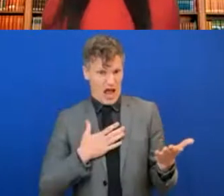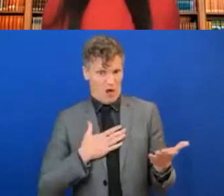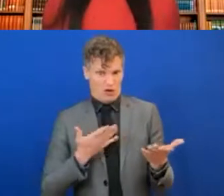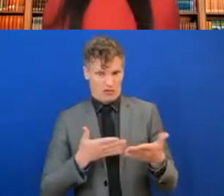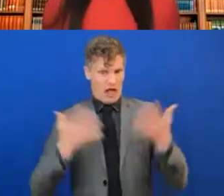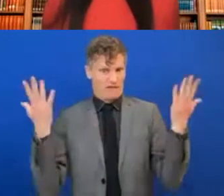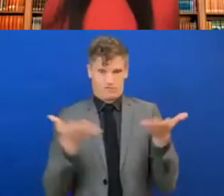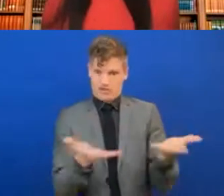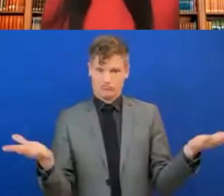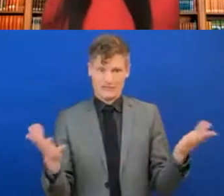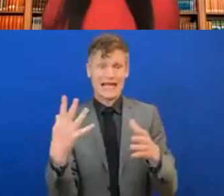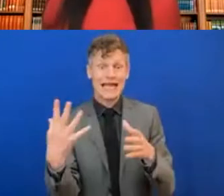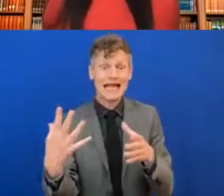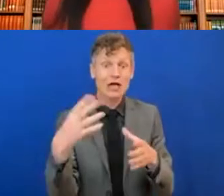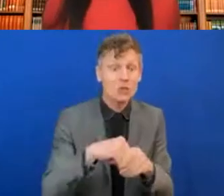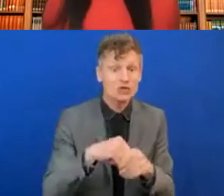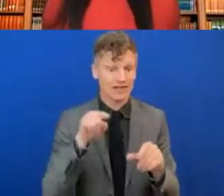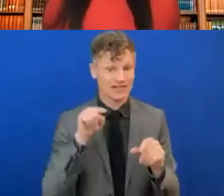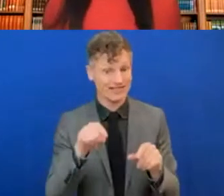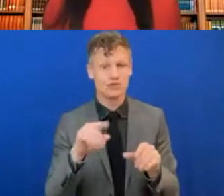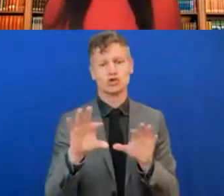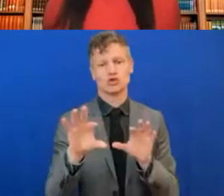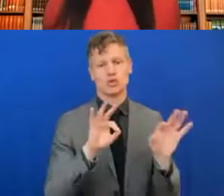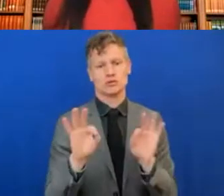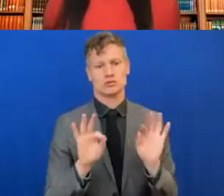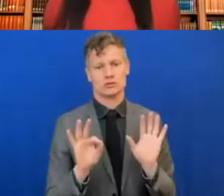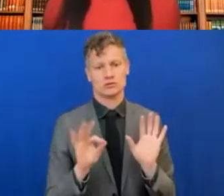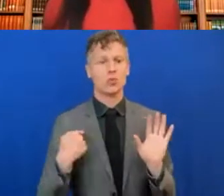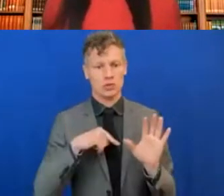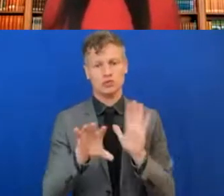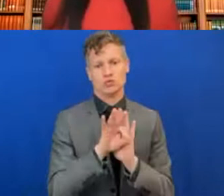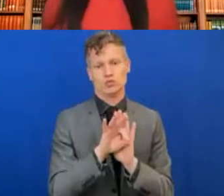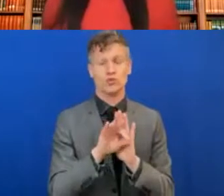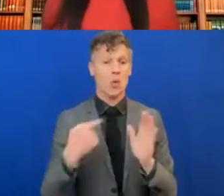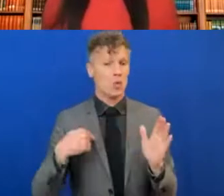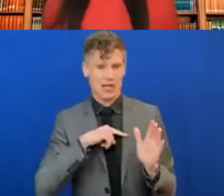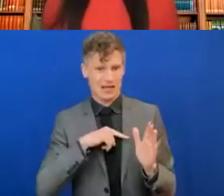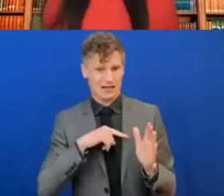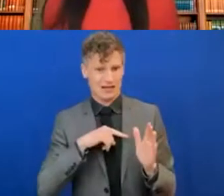every day. And that's really what differentiates us and makes us an innovative company.